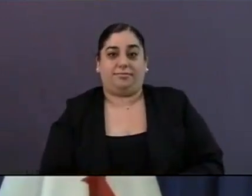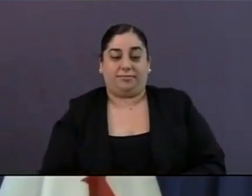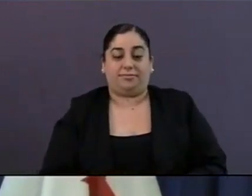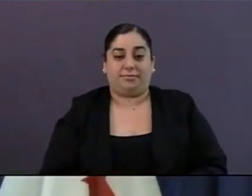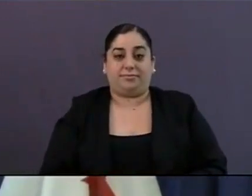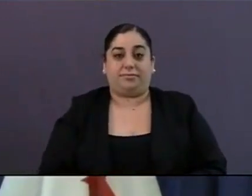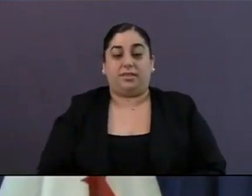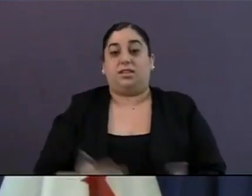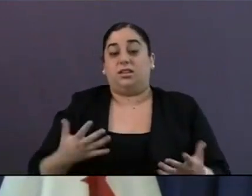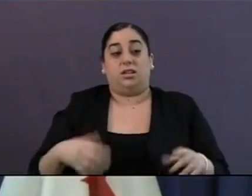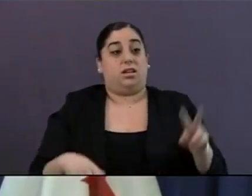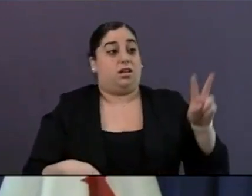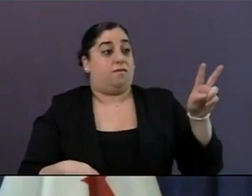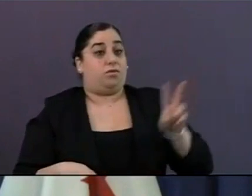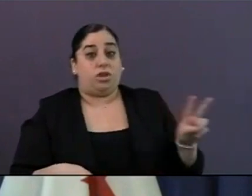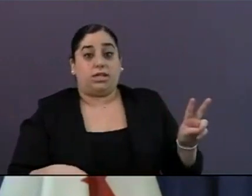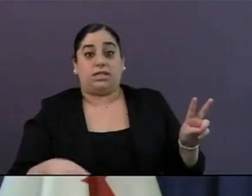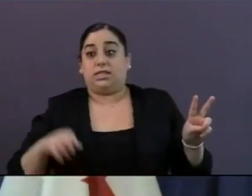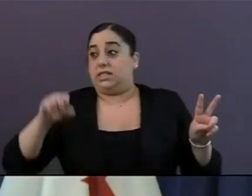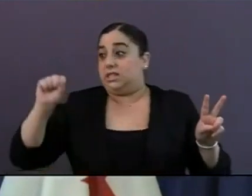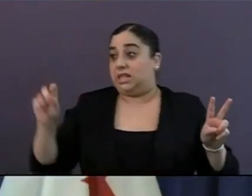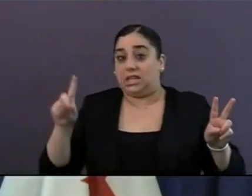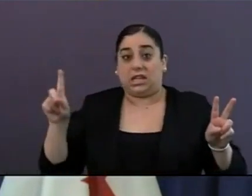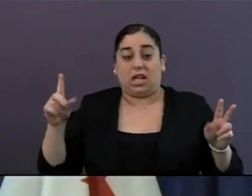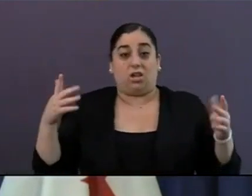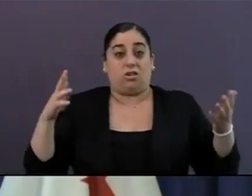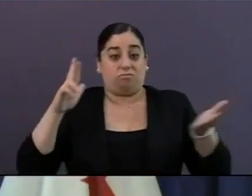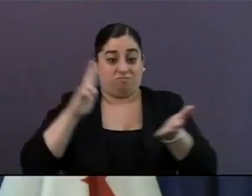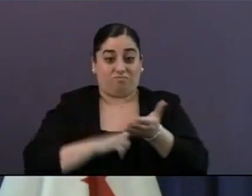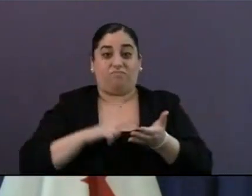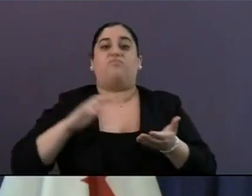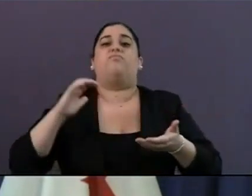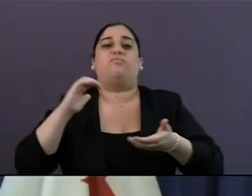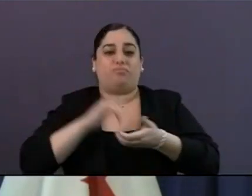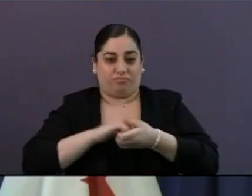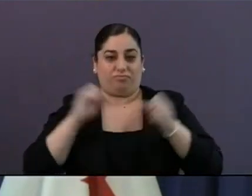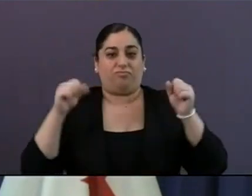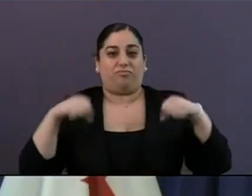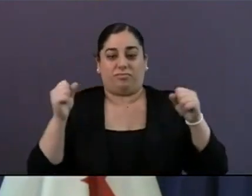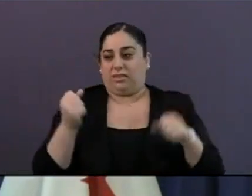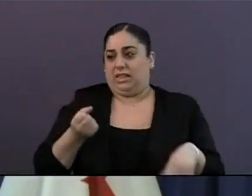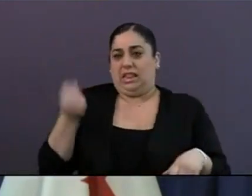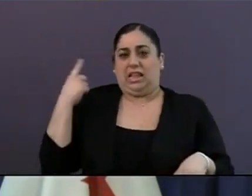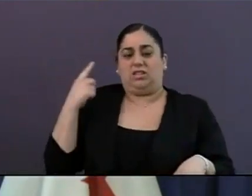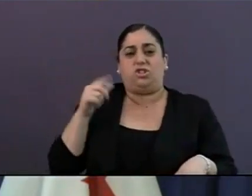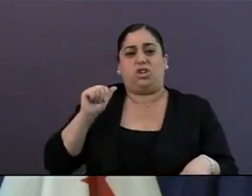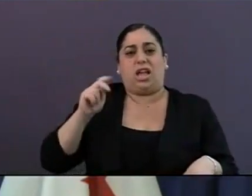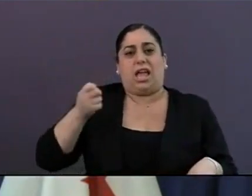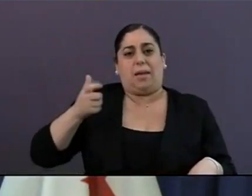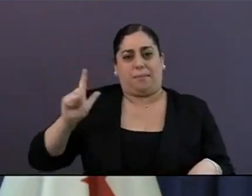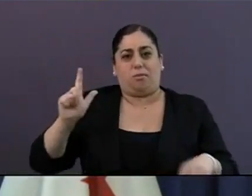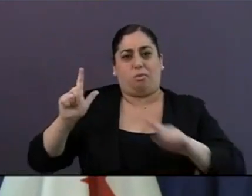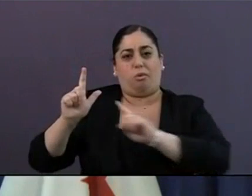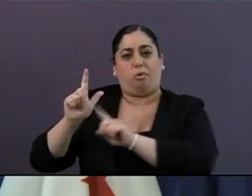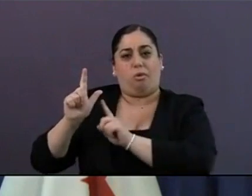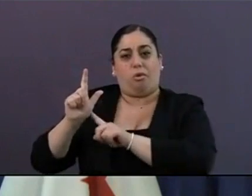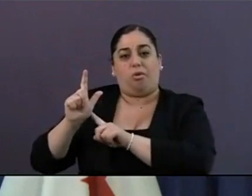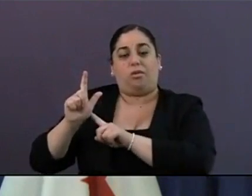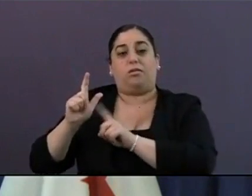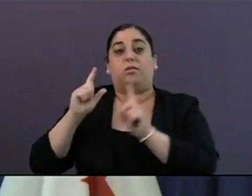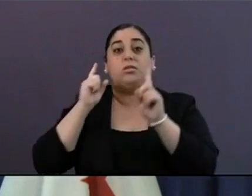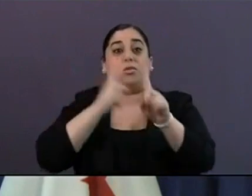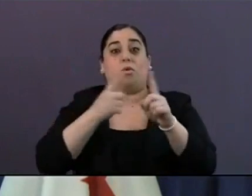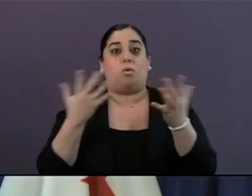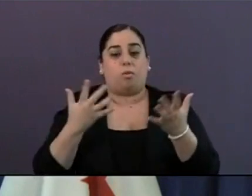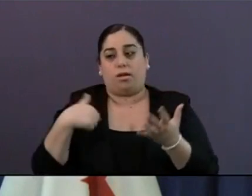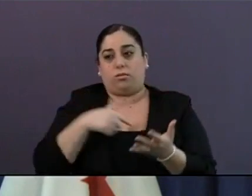Verizon and the City of San Diego in April of last year. Our partnership is designed to create a more connected and forward-thinking city. We're